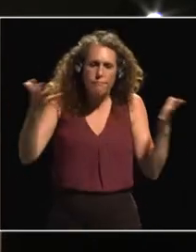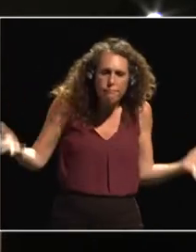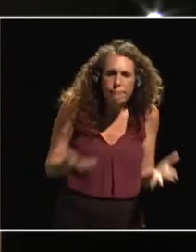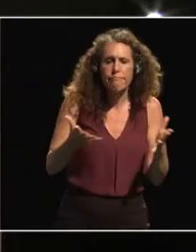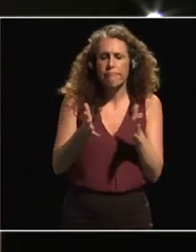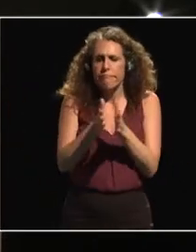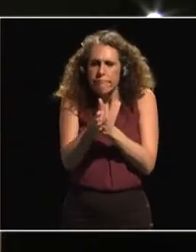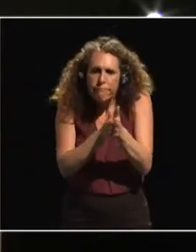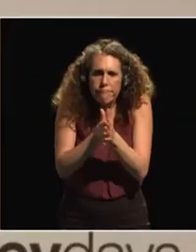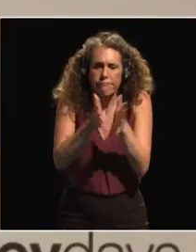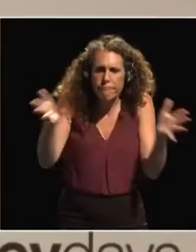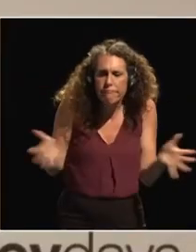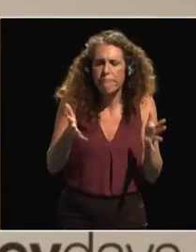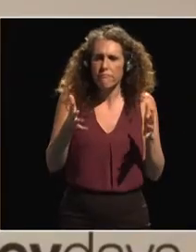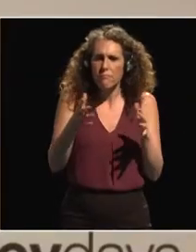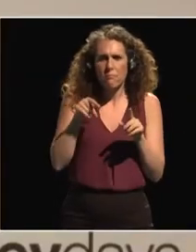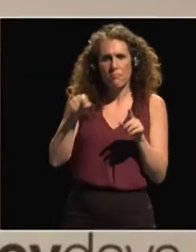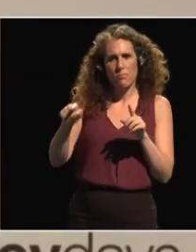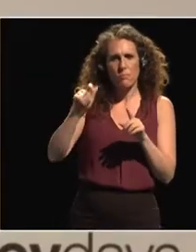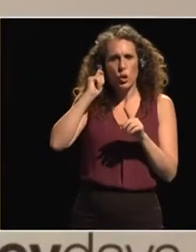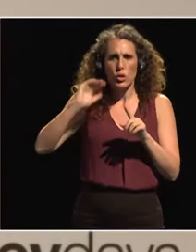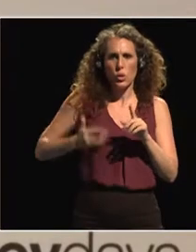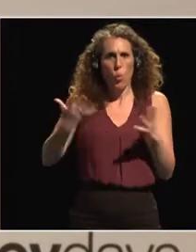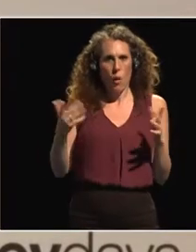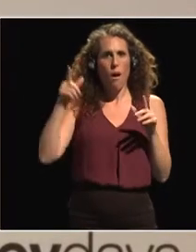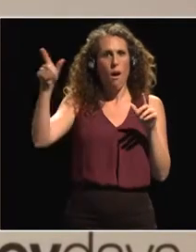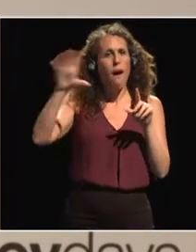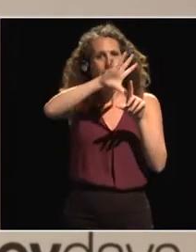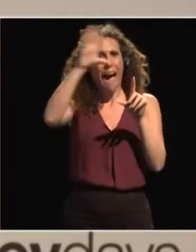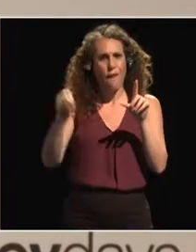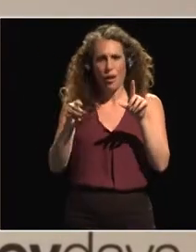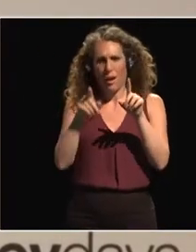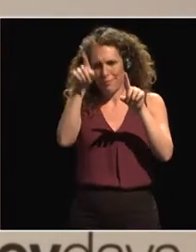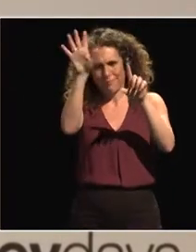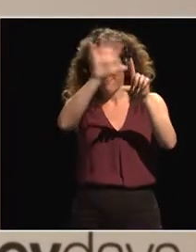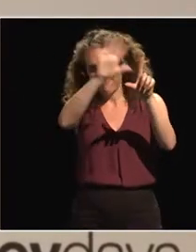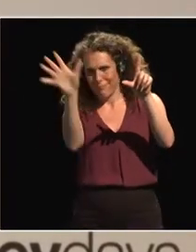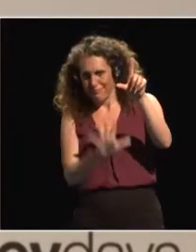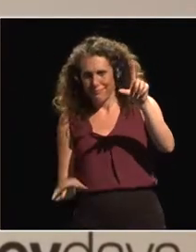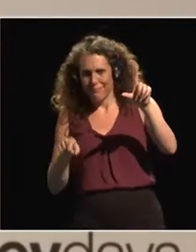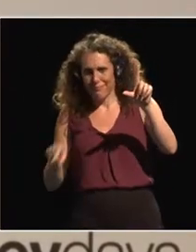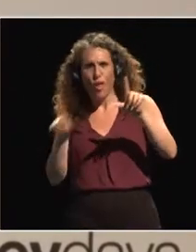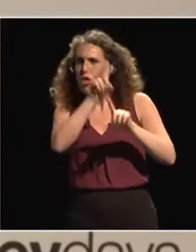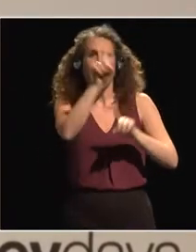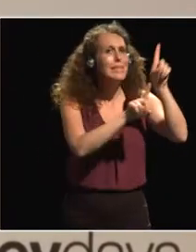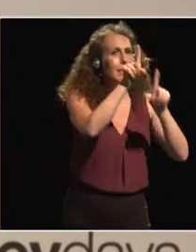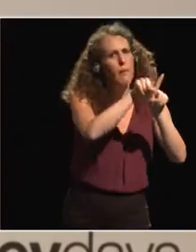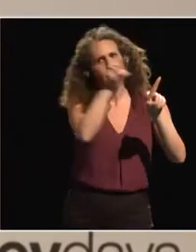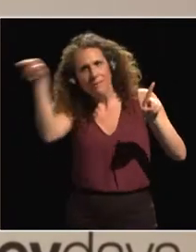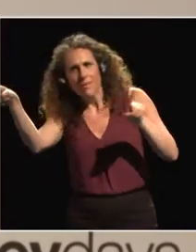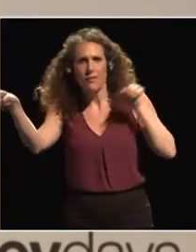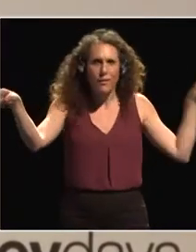empower women and girls in rural Africa. We will hope to look at how to strengthen cooperation